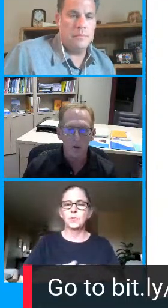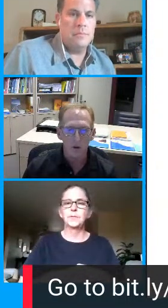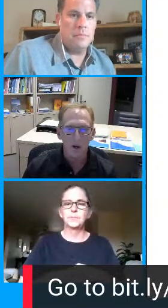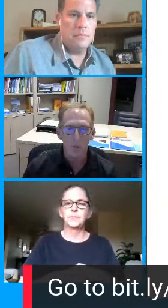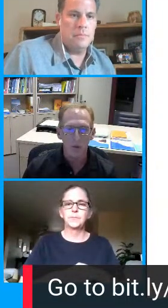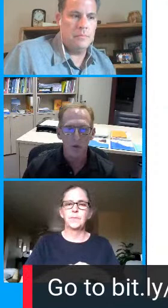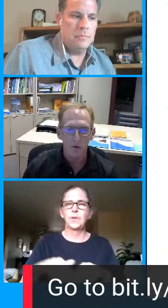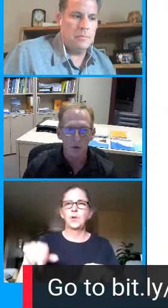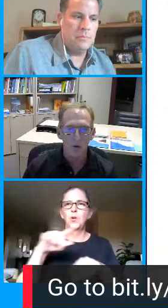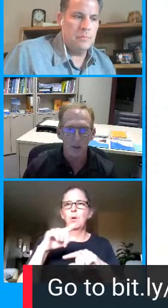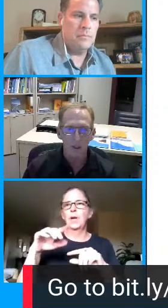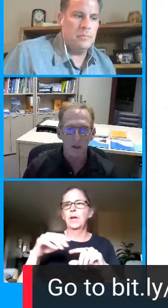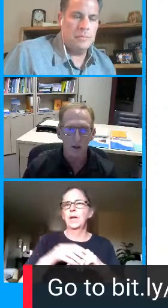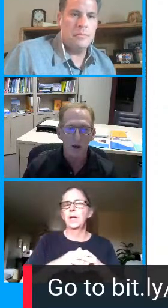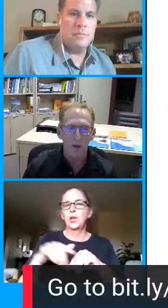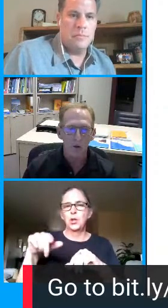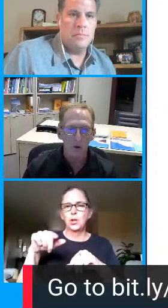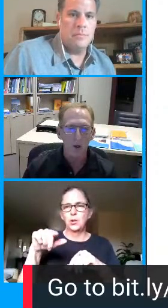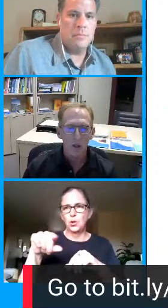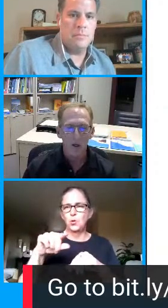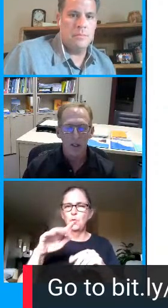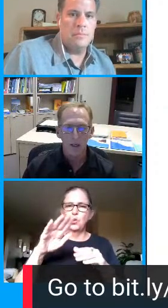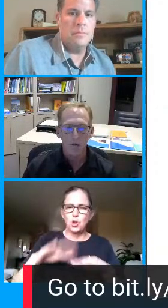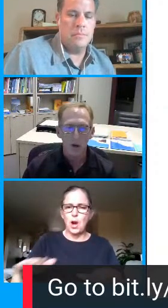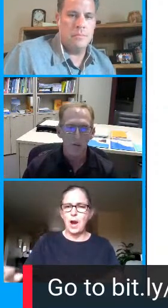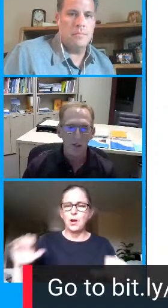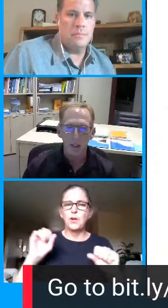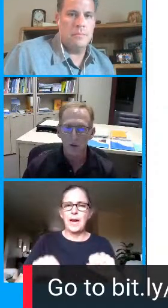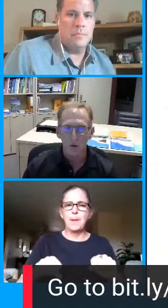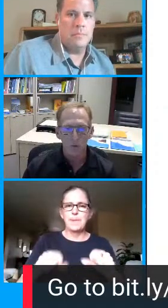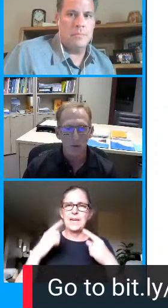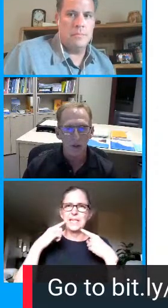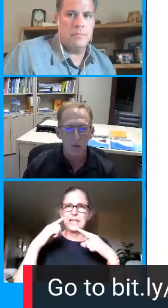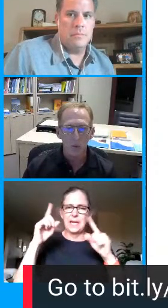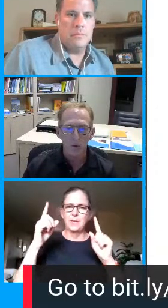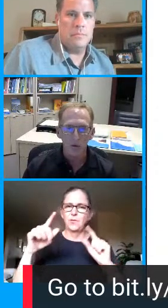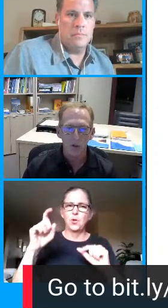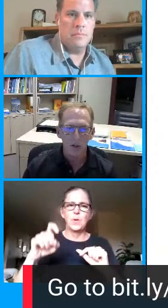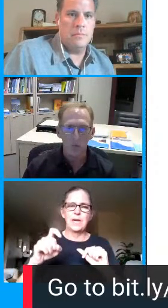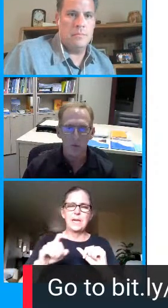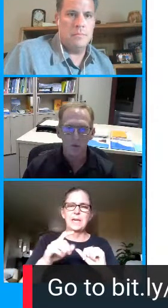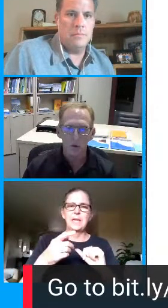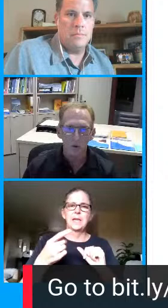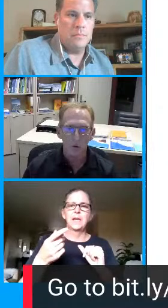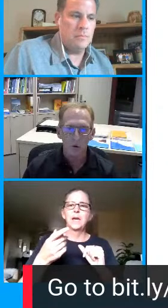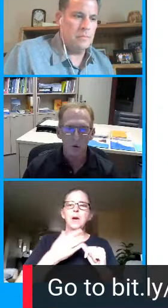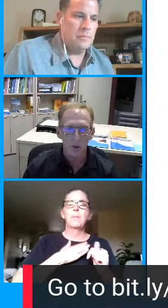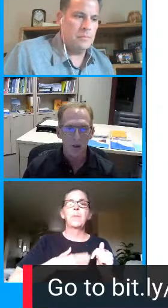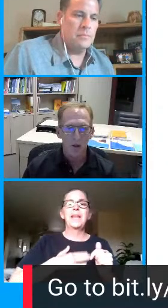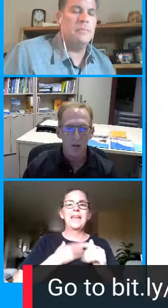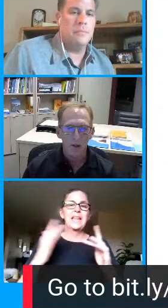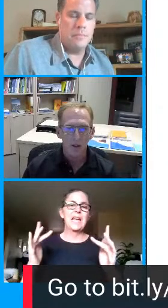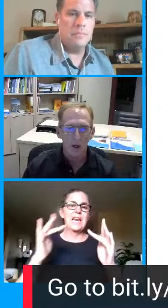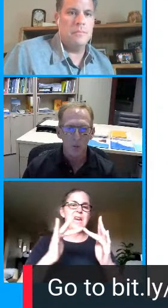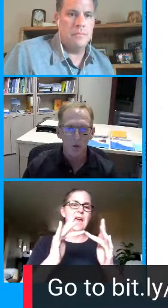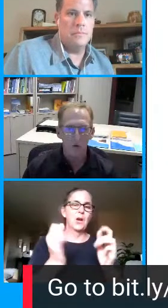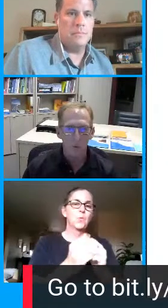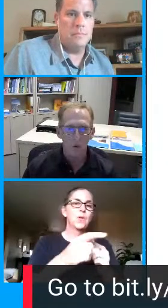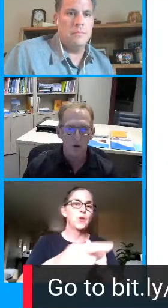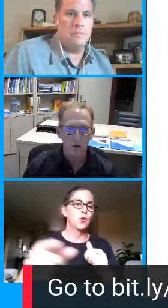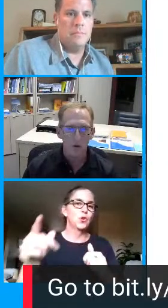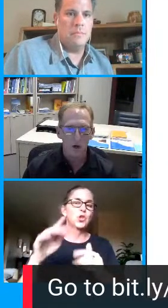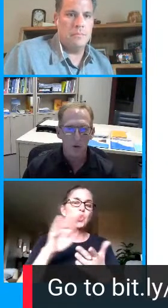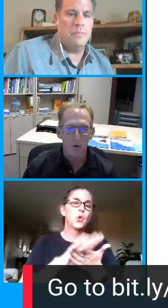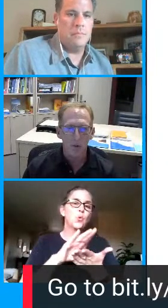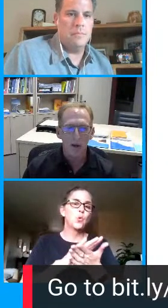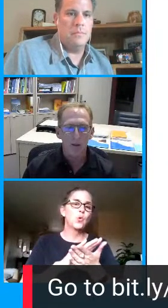you can your child can be successful in getting online so again if you have any issues with that please connect with your school and they can help and